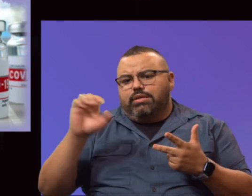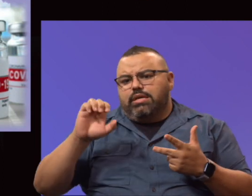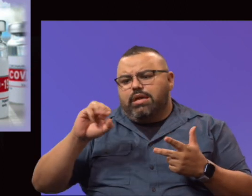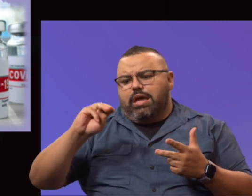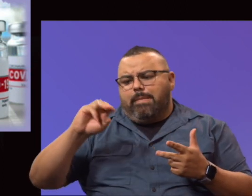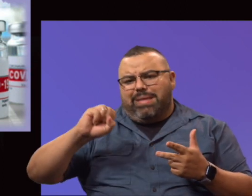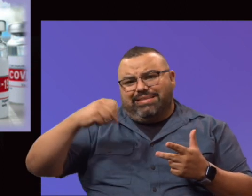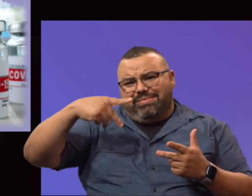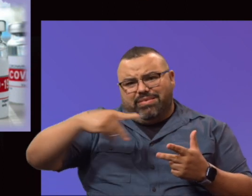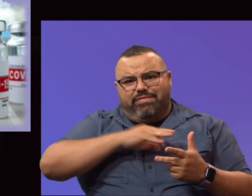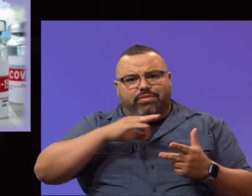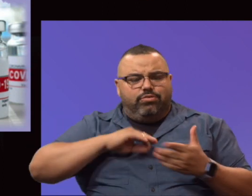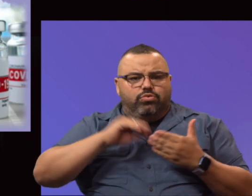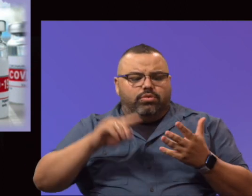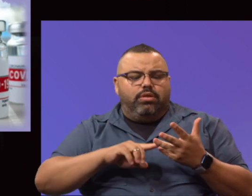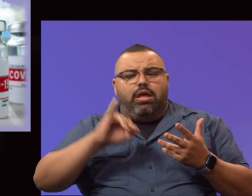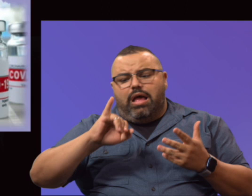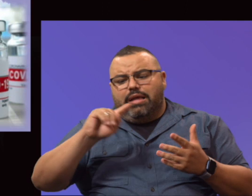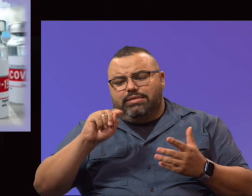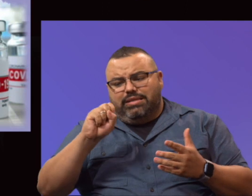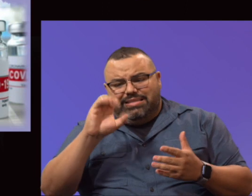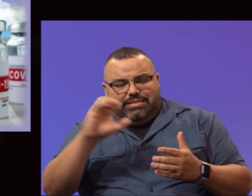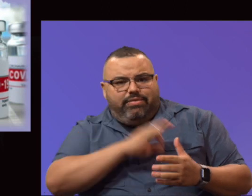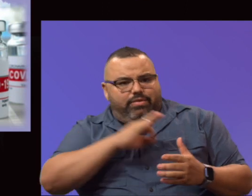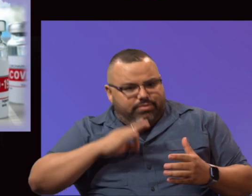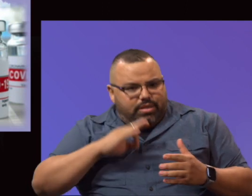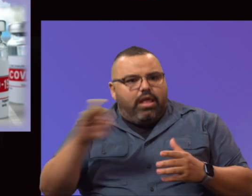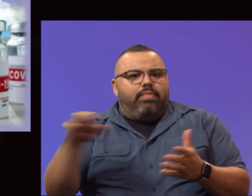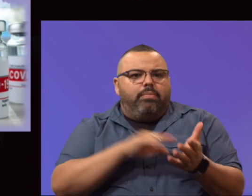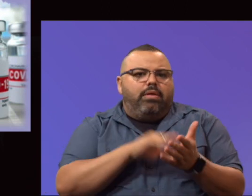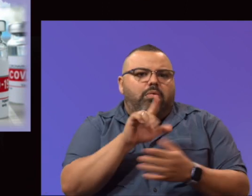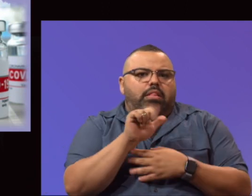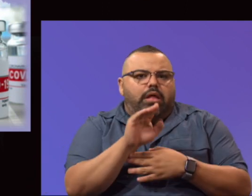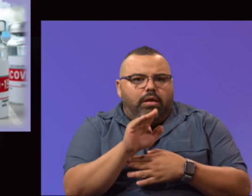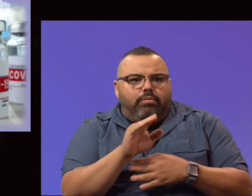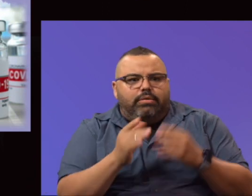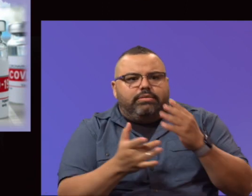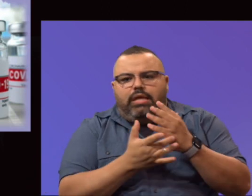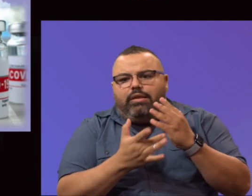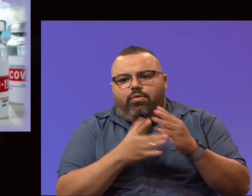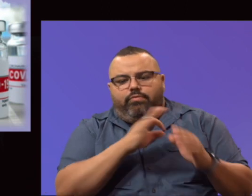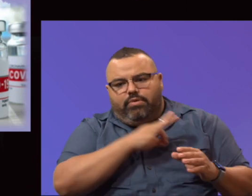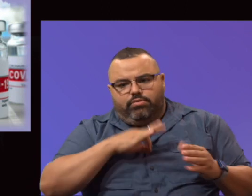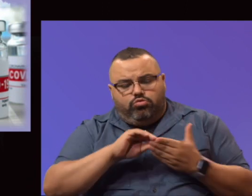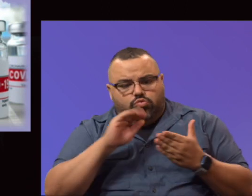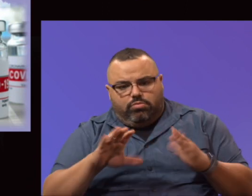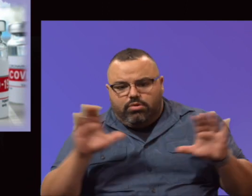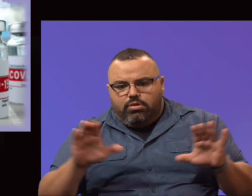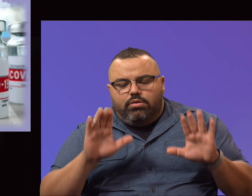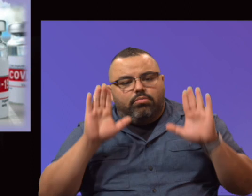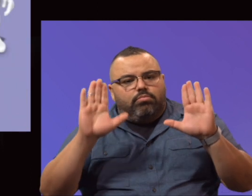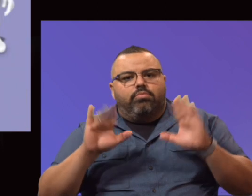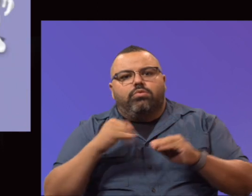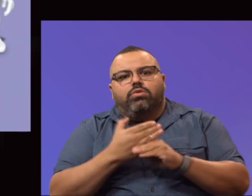faculty and students, our ITSC faculty, as well as our medical lab technical faculty and students have done a tremendous